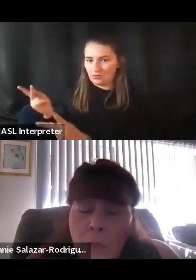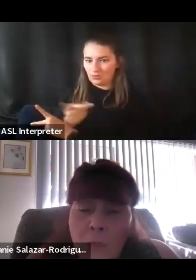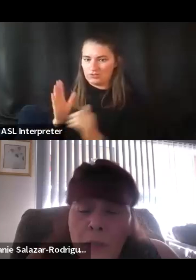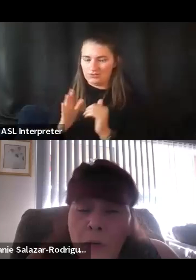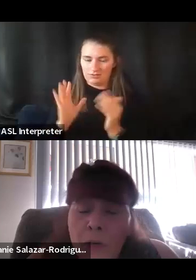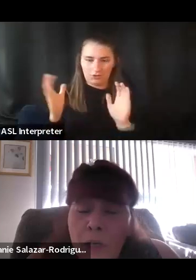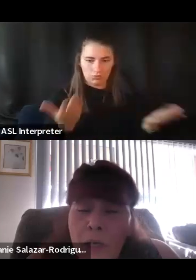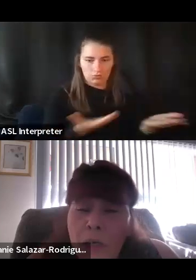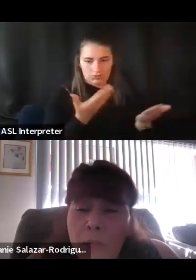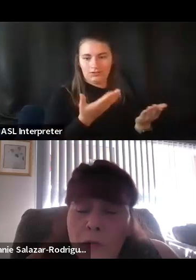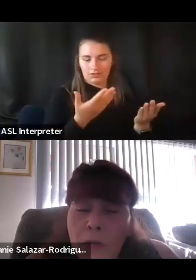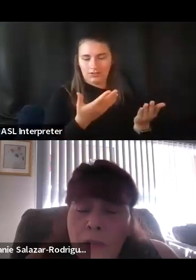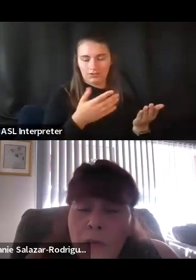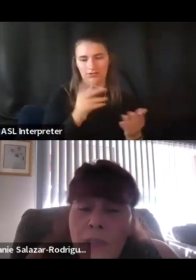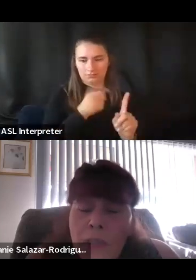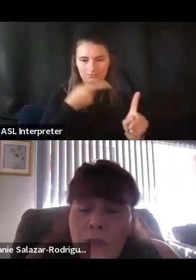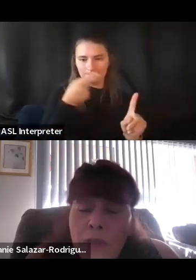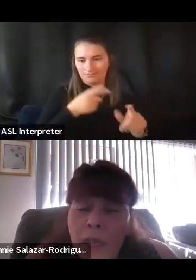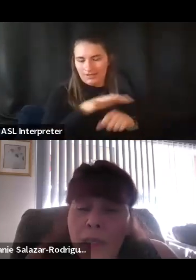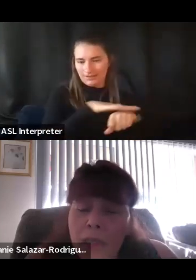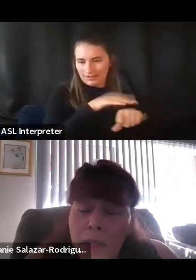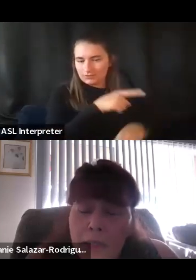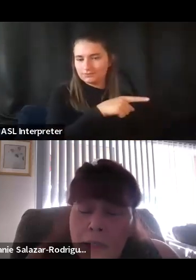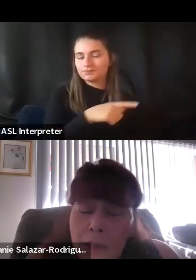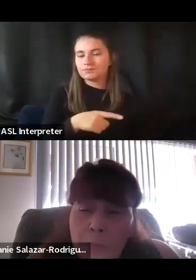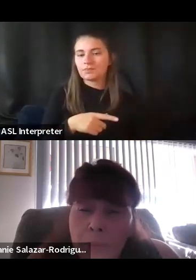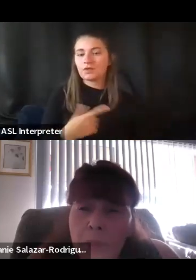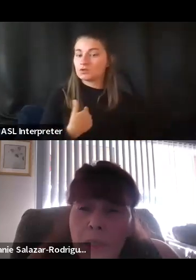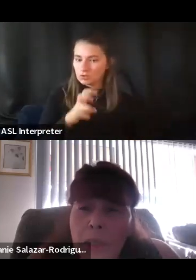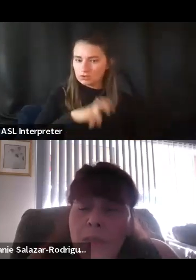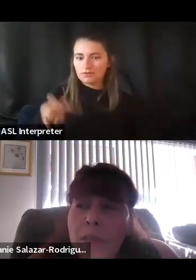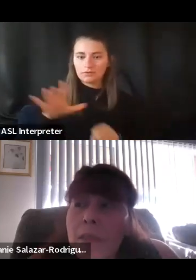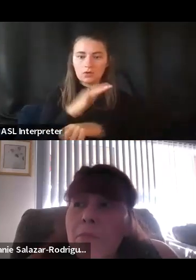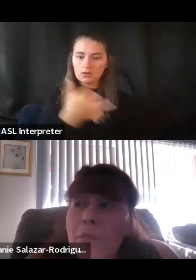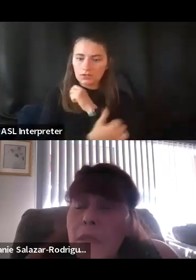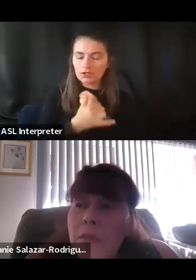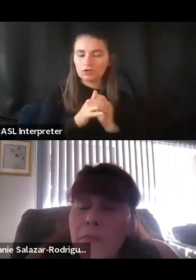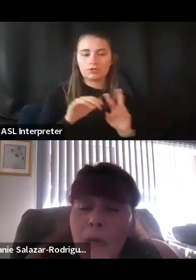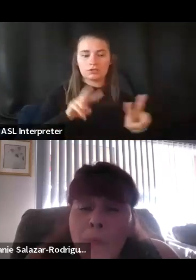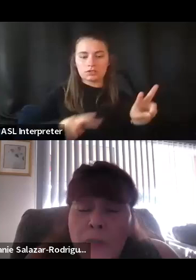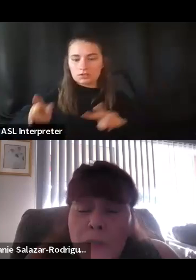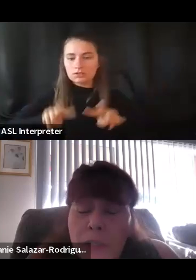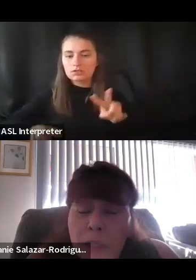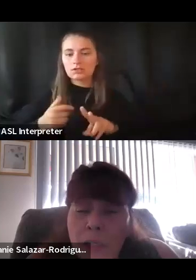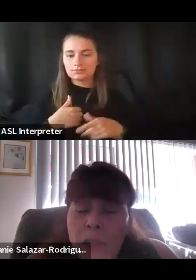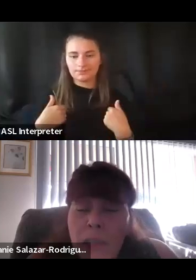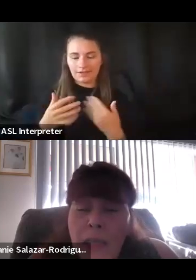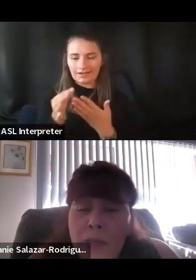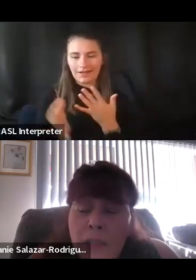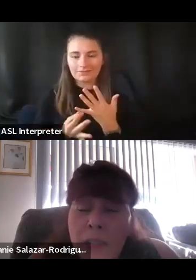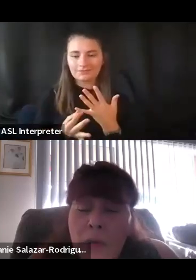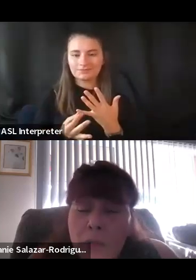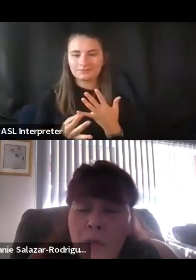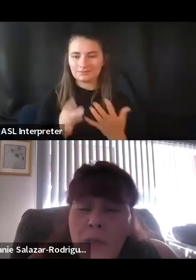group of people traveling across the country, I had the options to